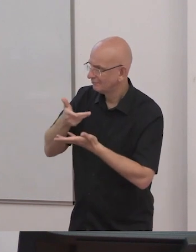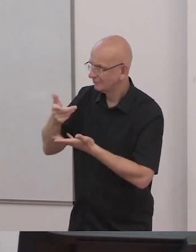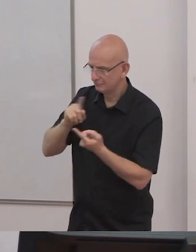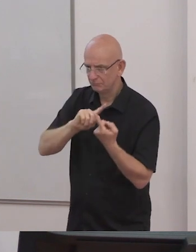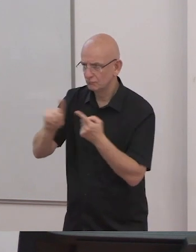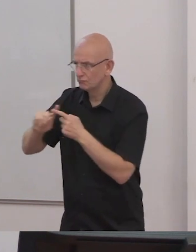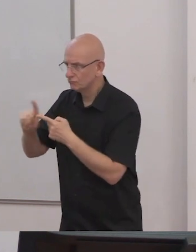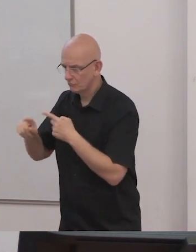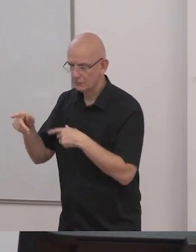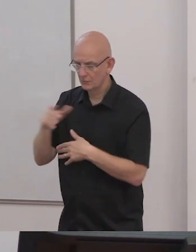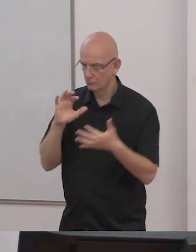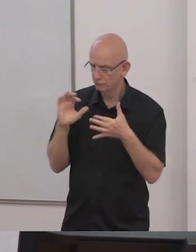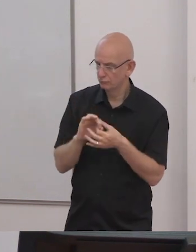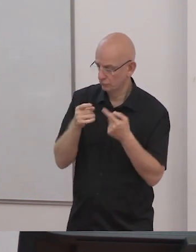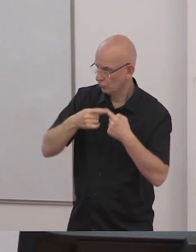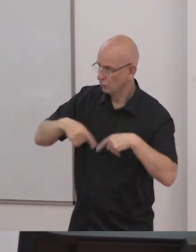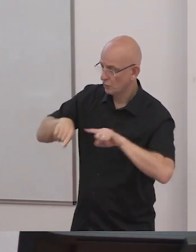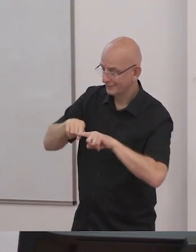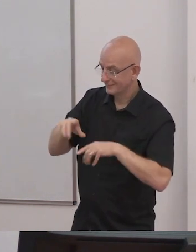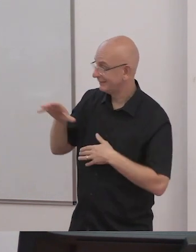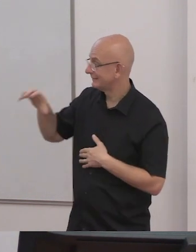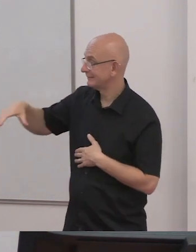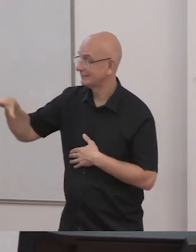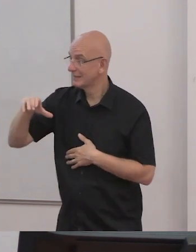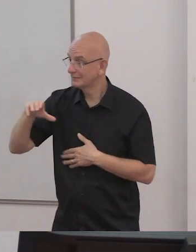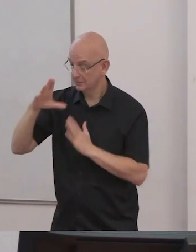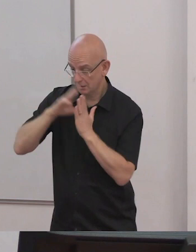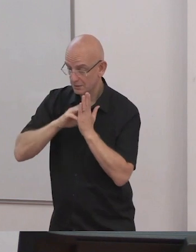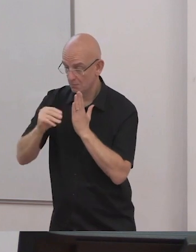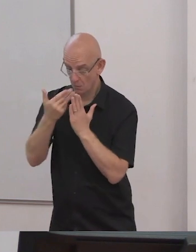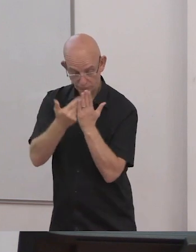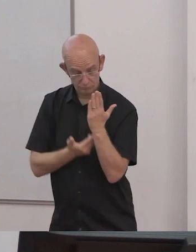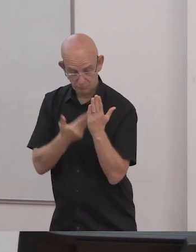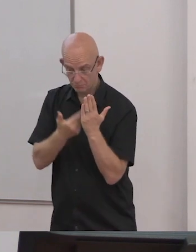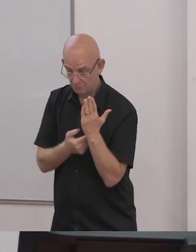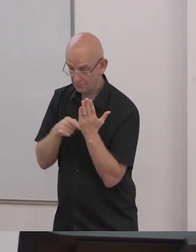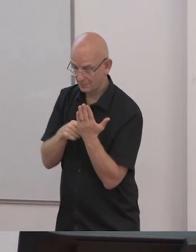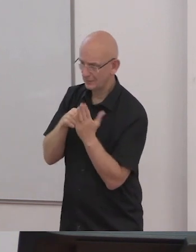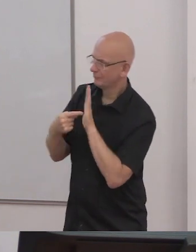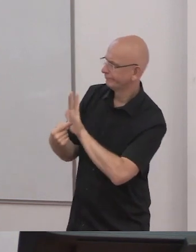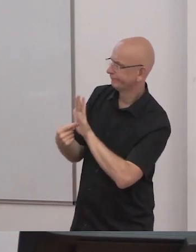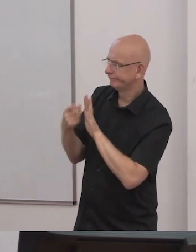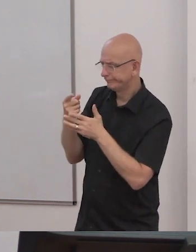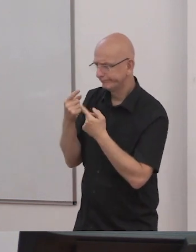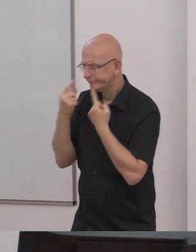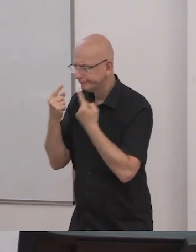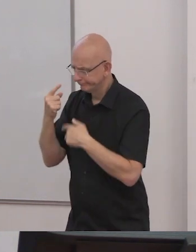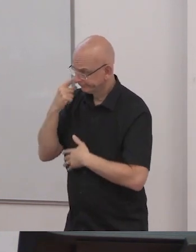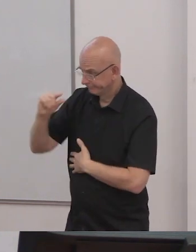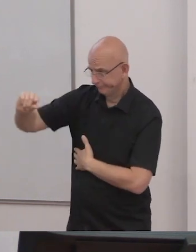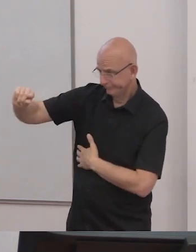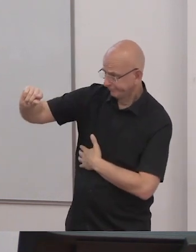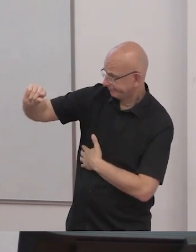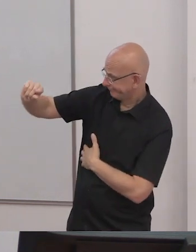very little in the way of movement towards establishing inclusive education.